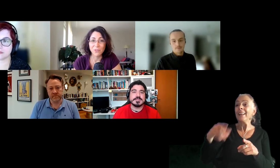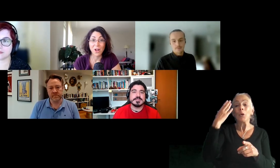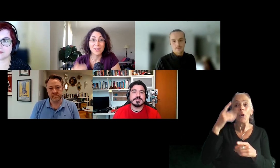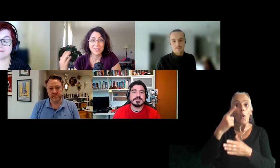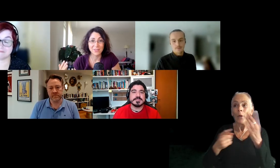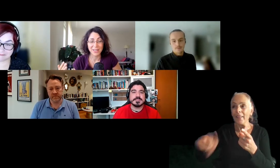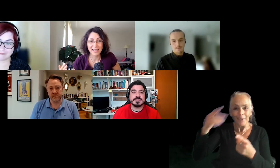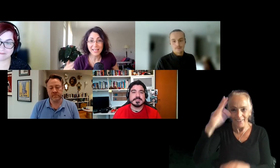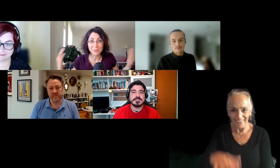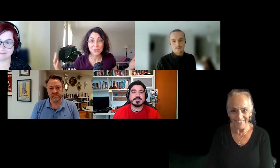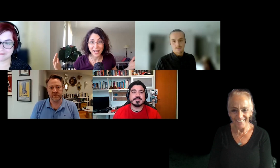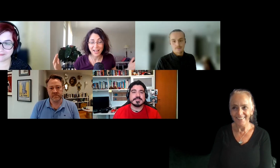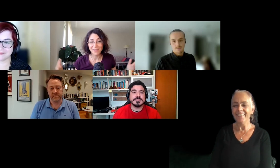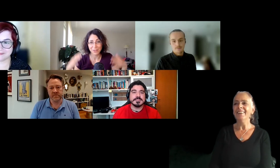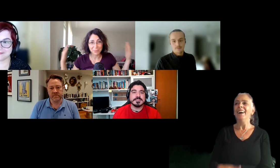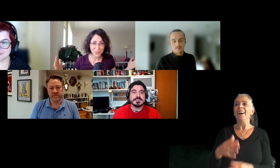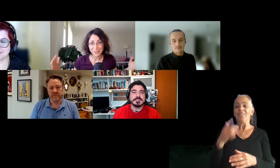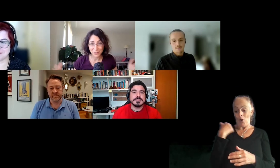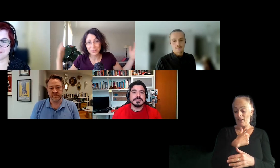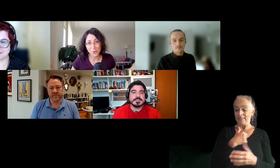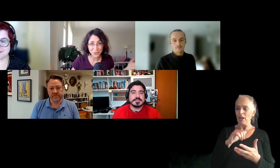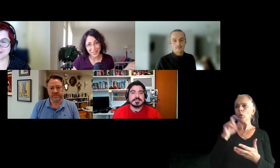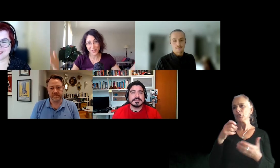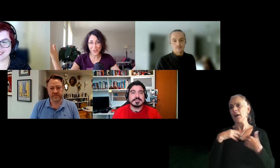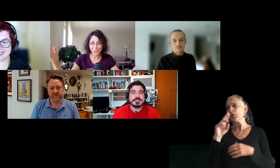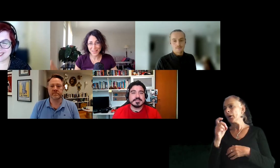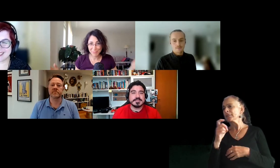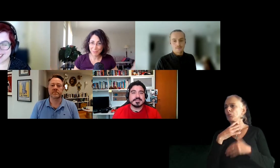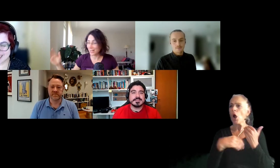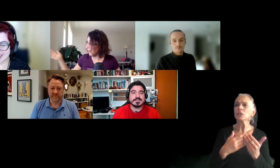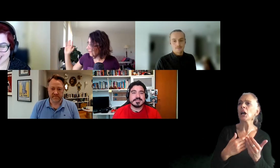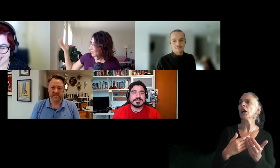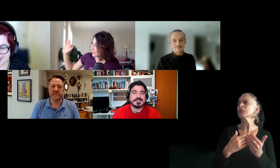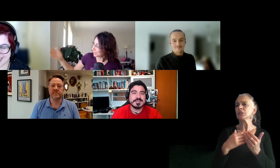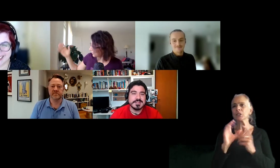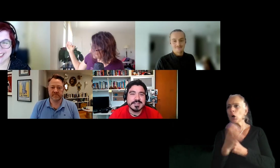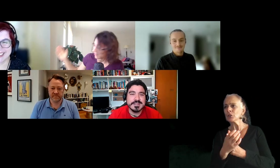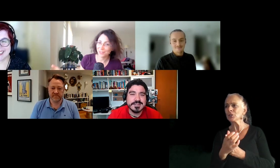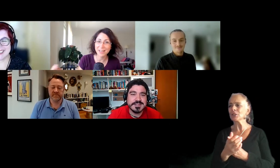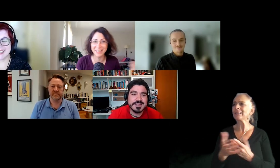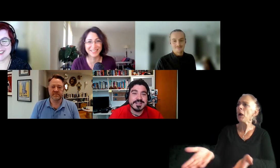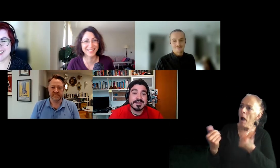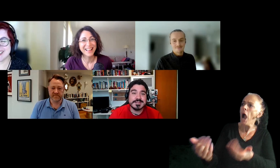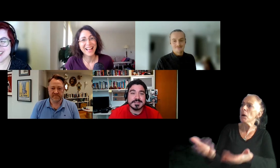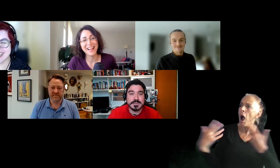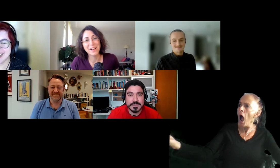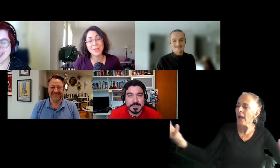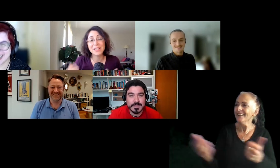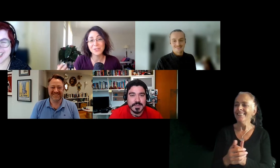know for, for us, you know, we're like, yeah, we should have a UX process or UX culture. Let's go for it. People like, come on, what are you doing over there?